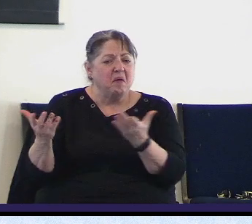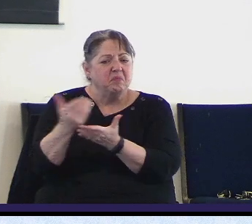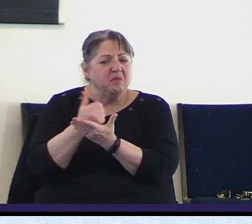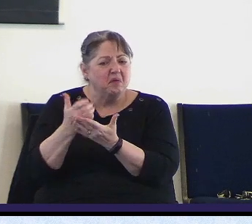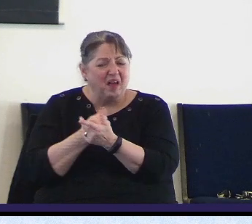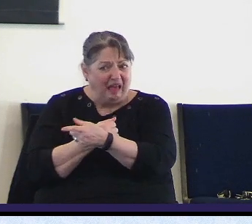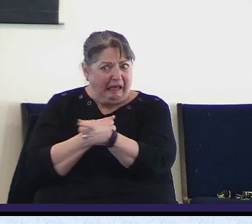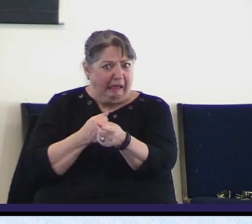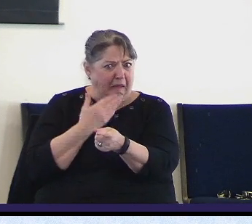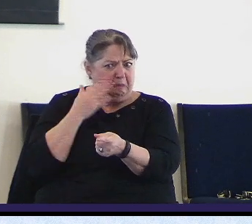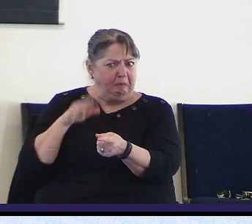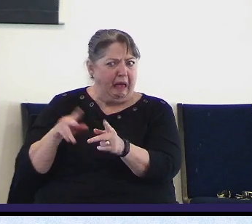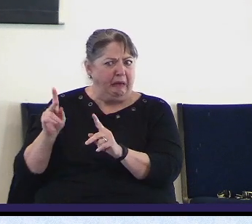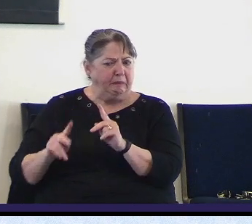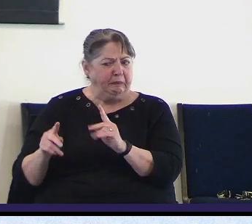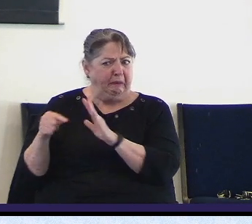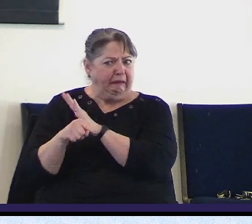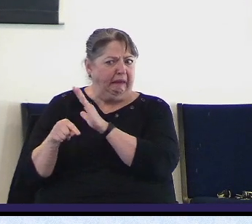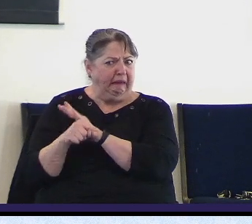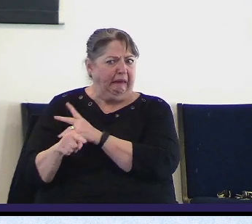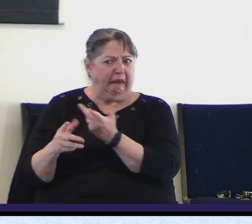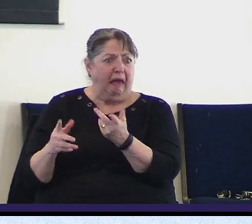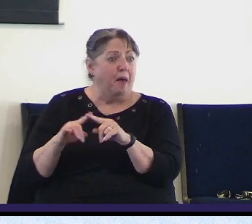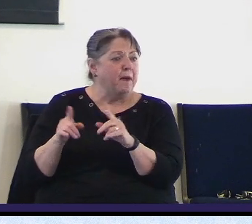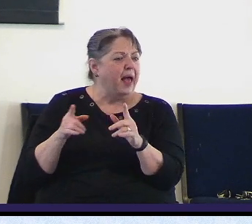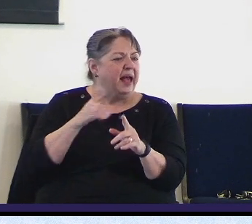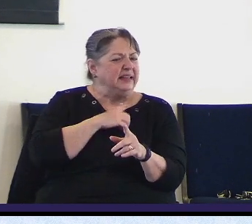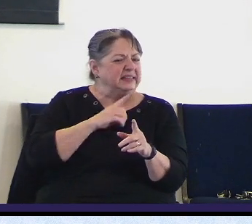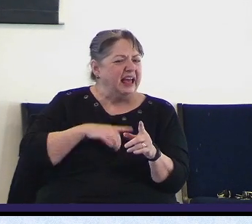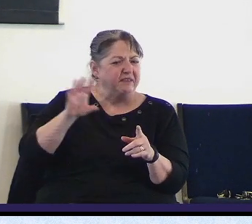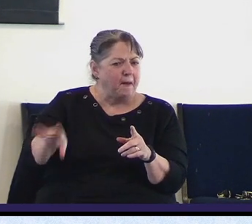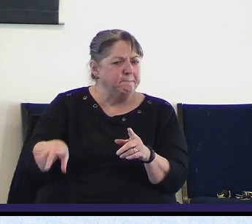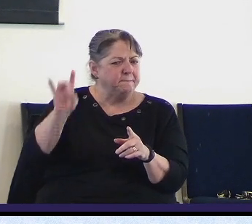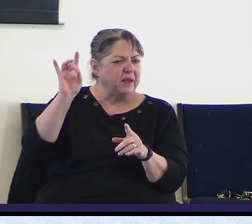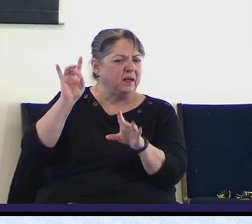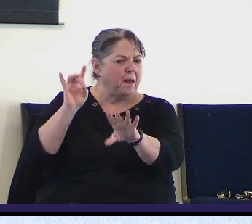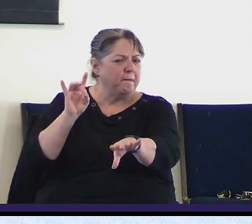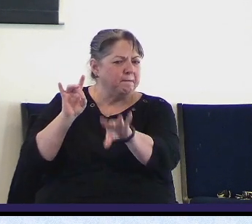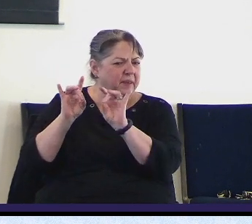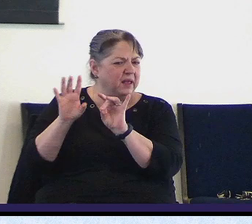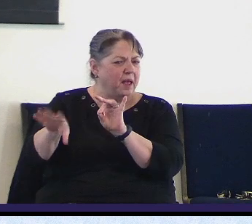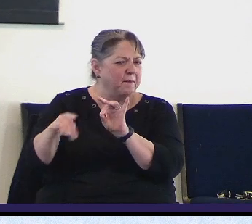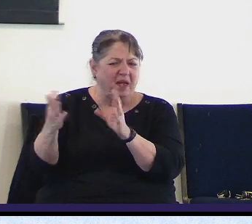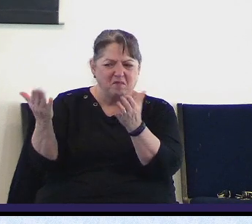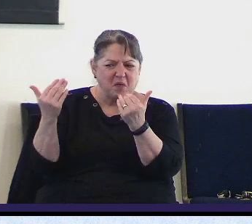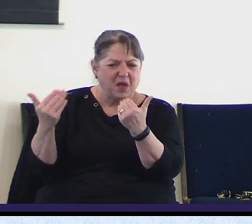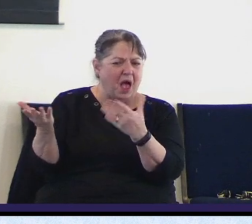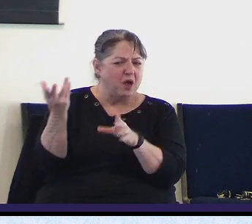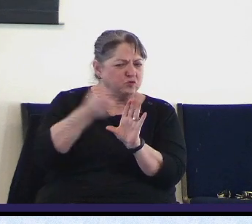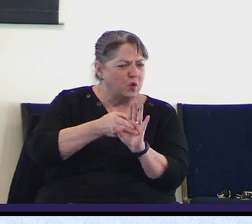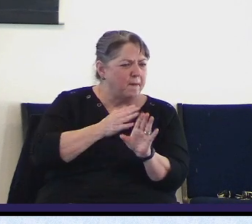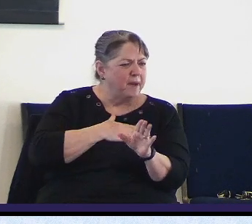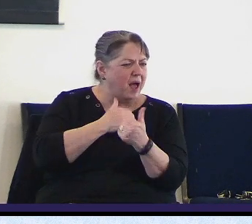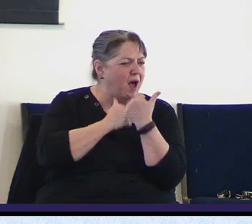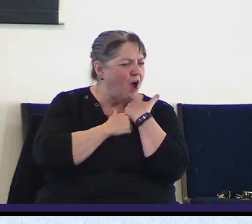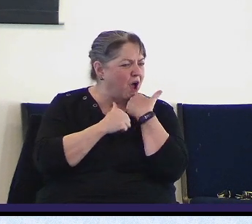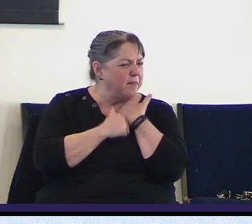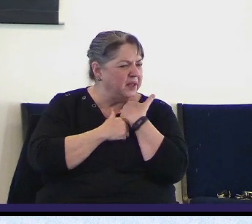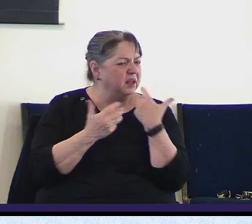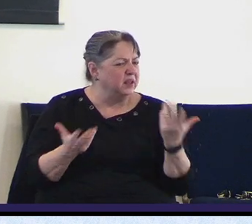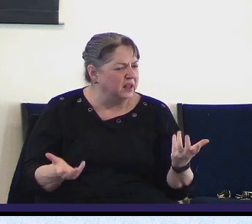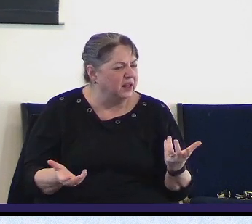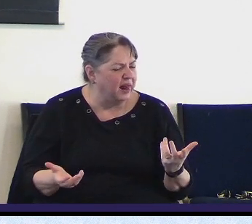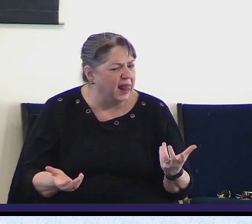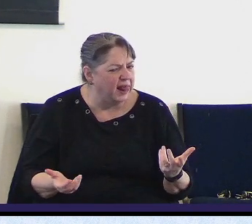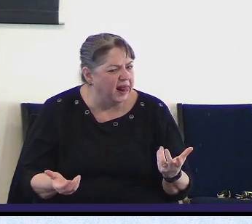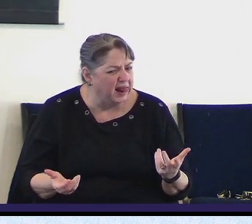murderous they should have all been in prison but there was David picking them up and bringing them into his fold and organizing his own army with